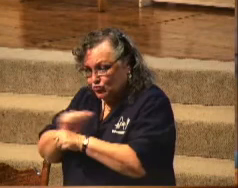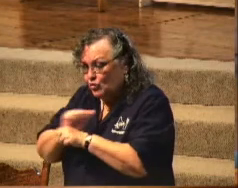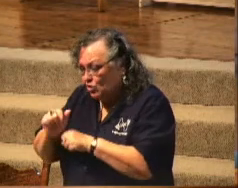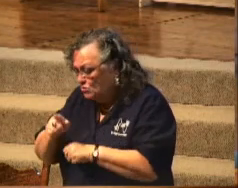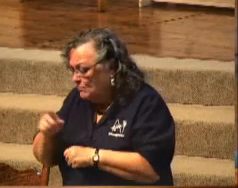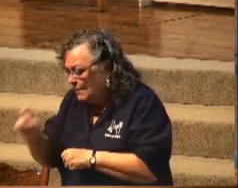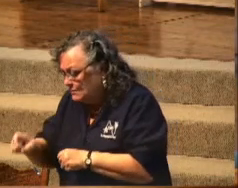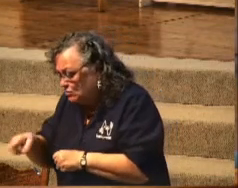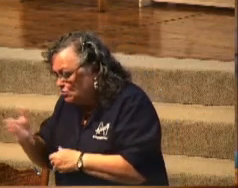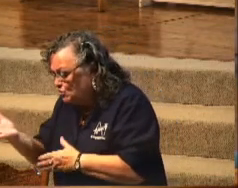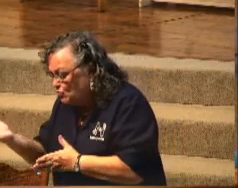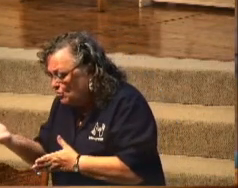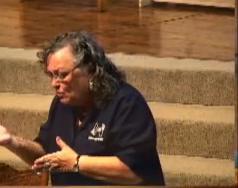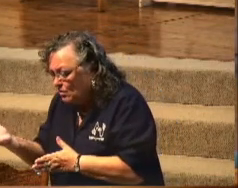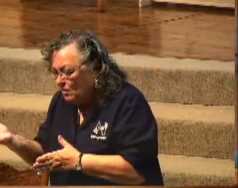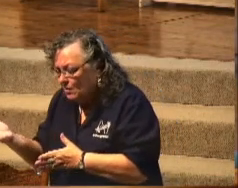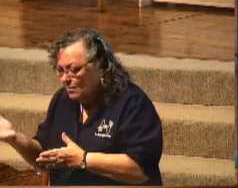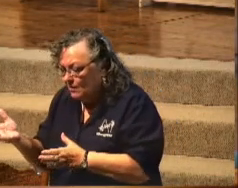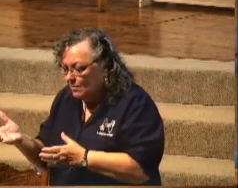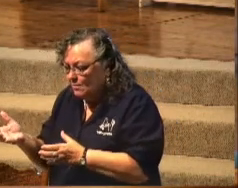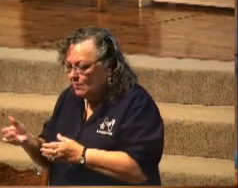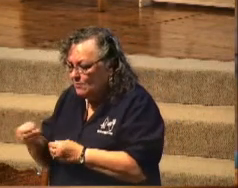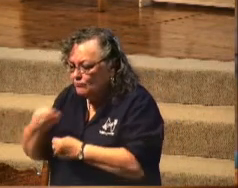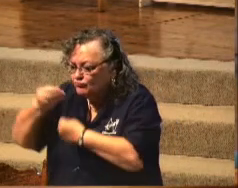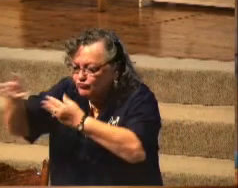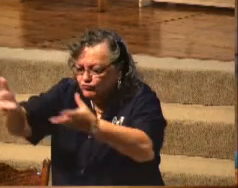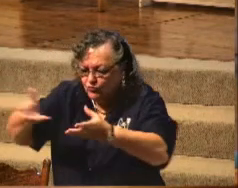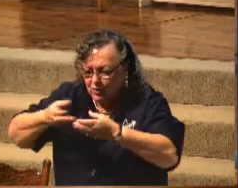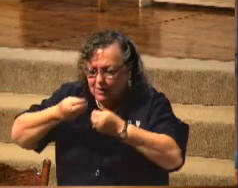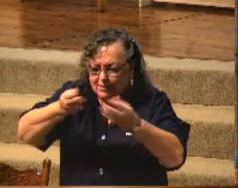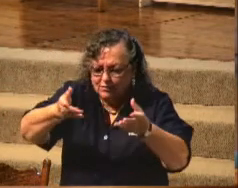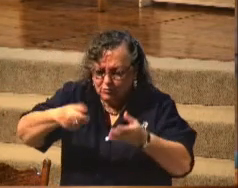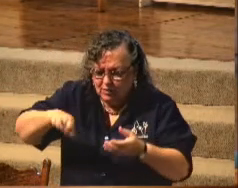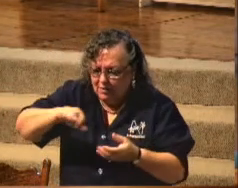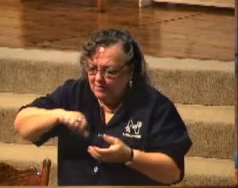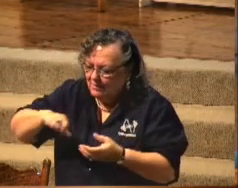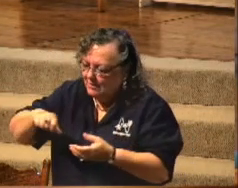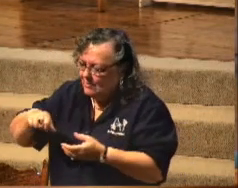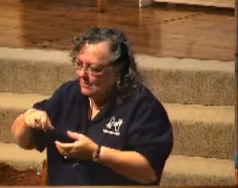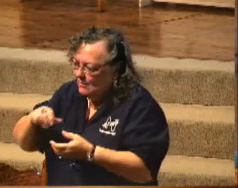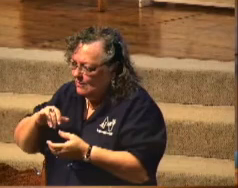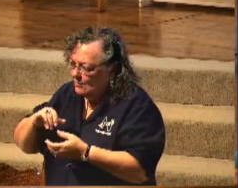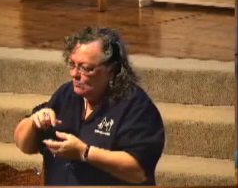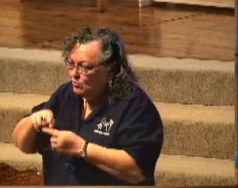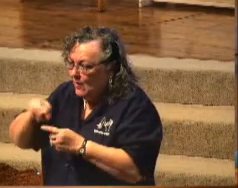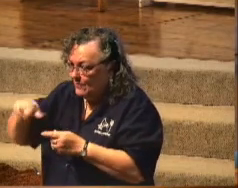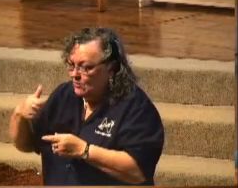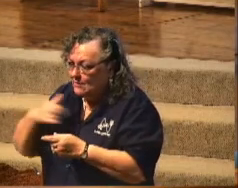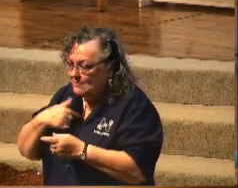do. Just pour out to others as I pour in to you.